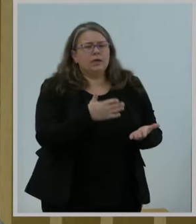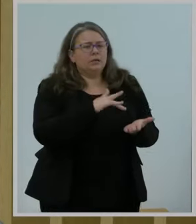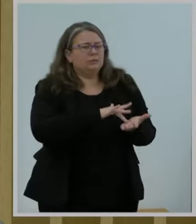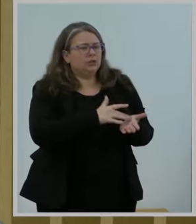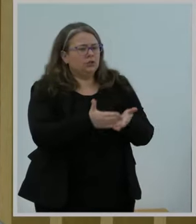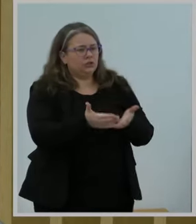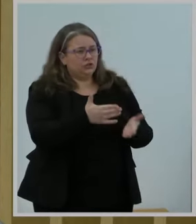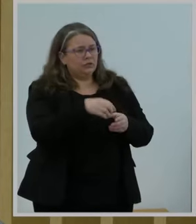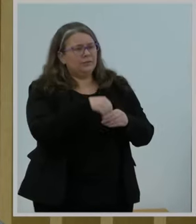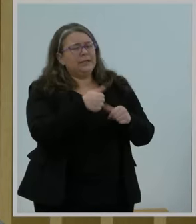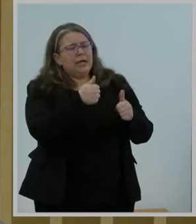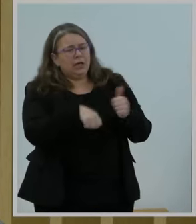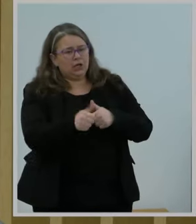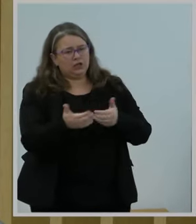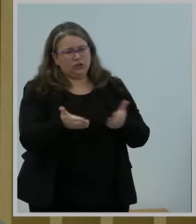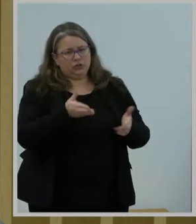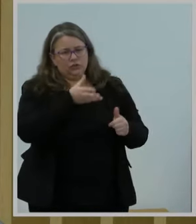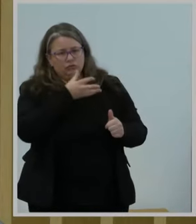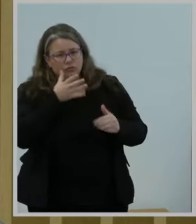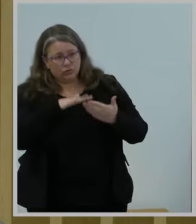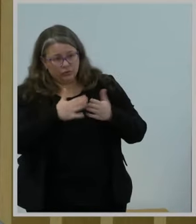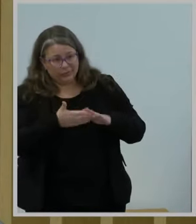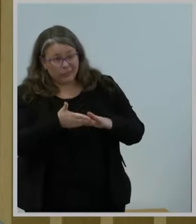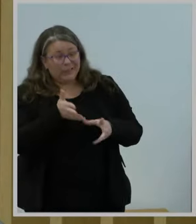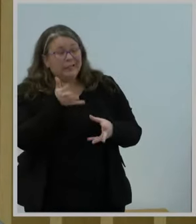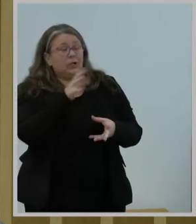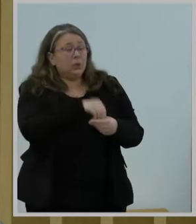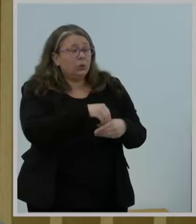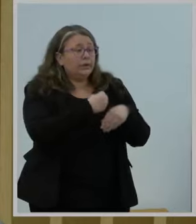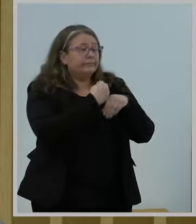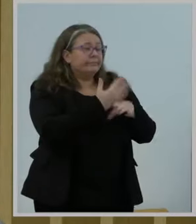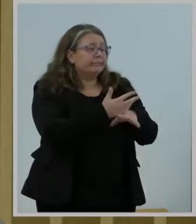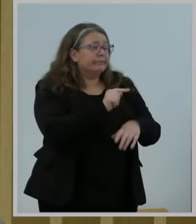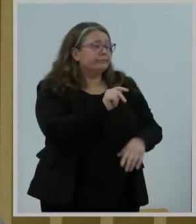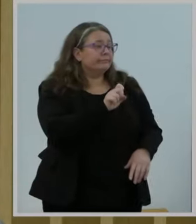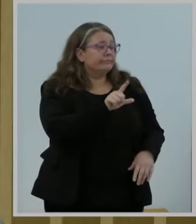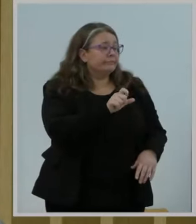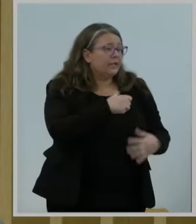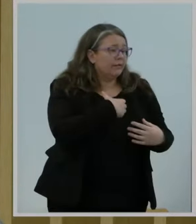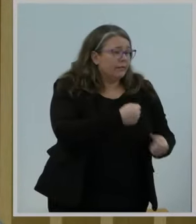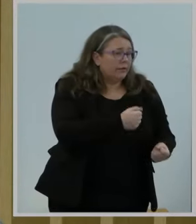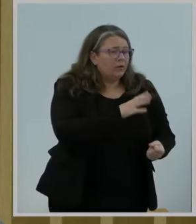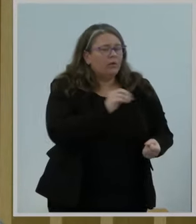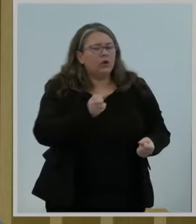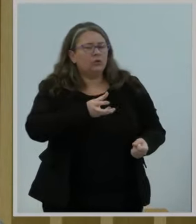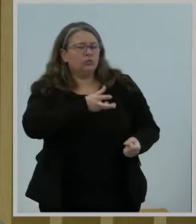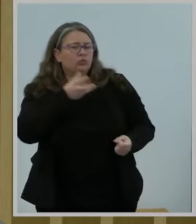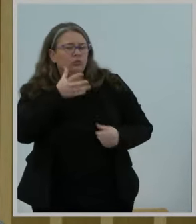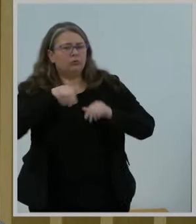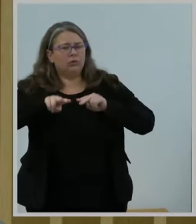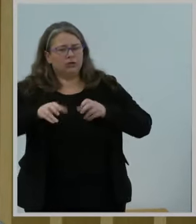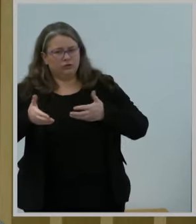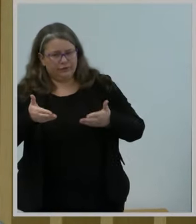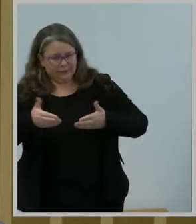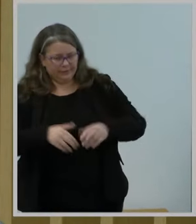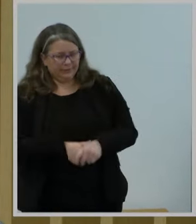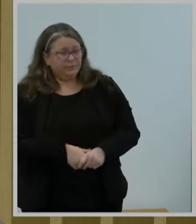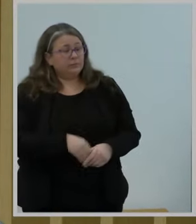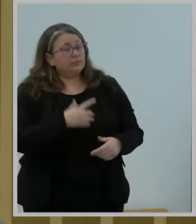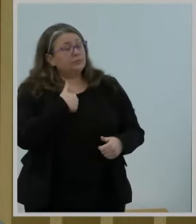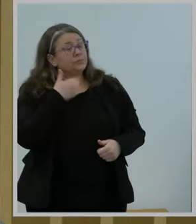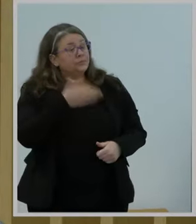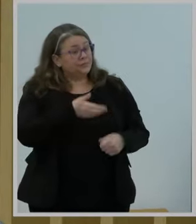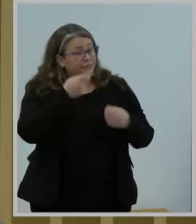including telehealth and remote patient monitoring services. During my visit, I heard firsthand the challenges of high-risk pregnancies in rural